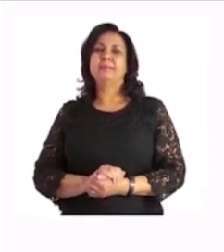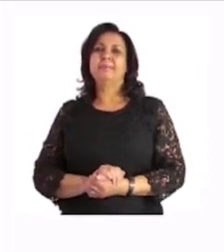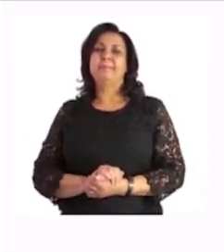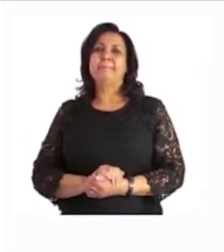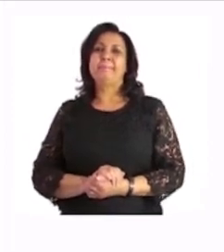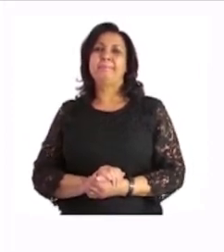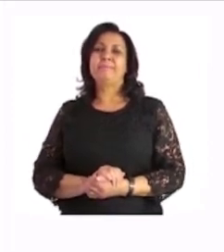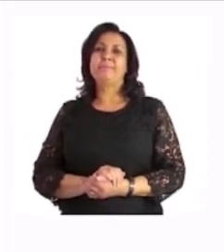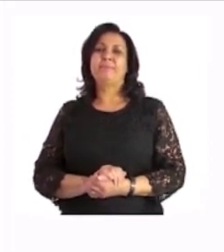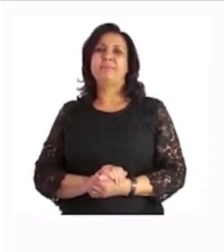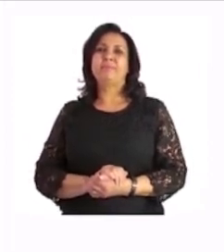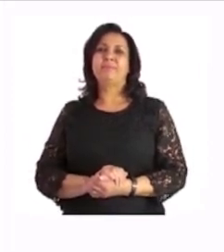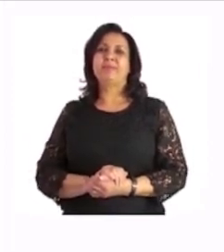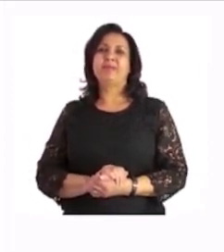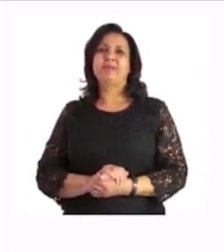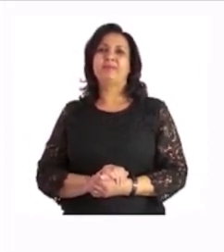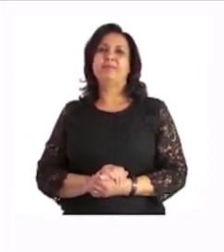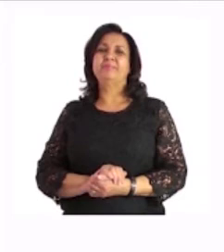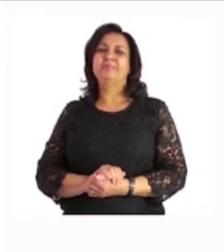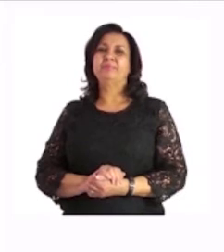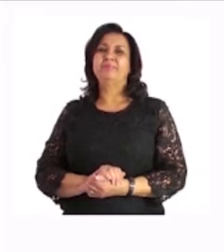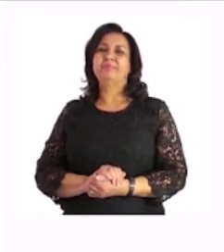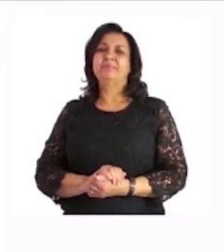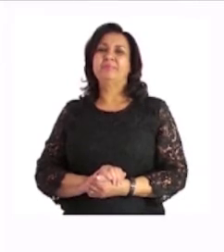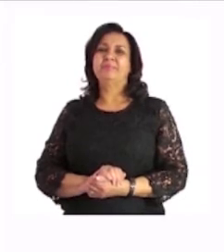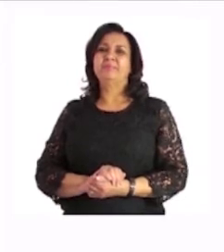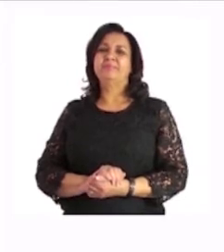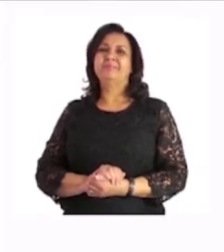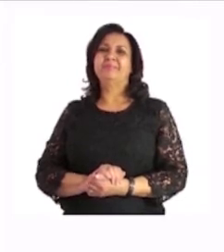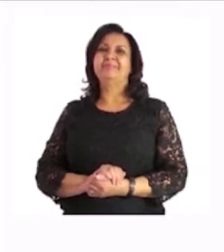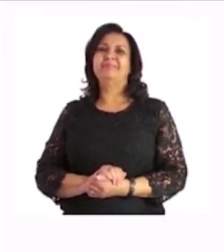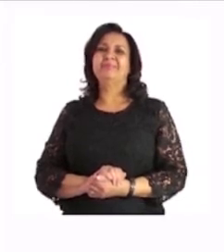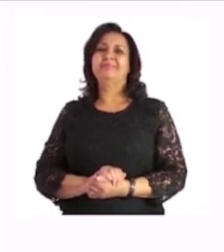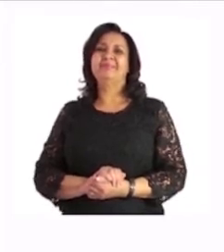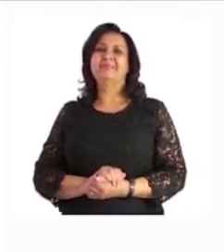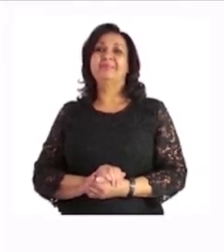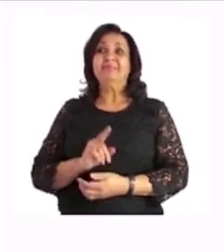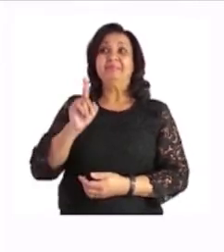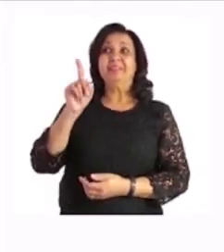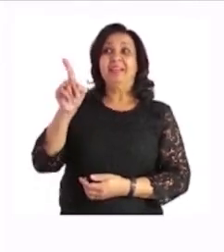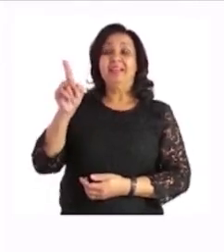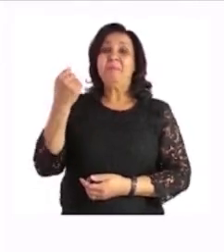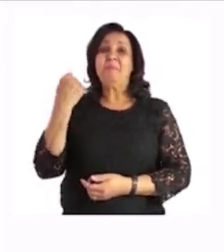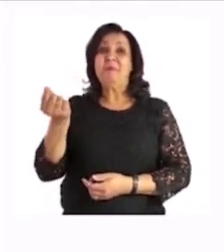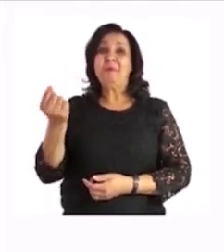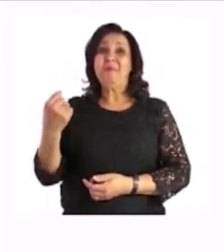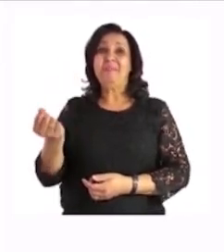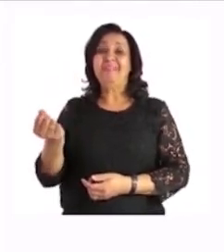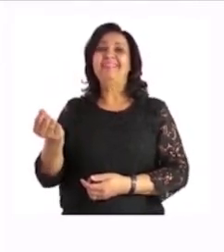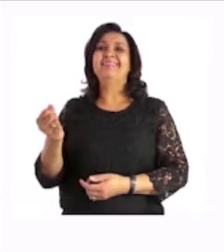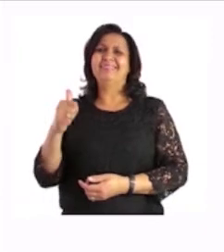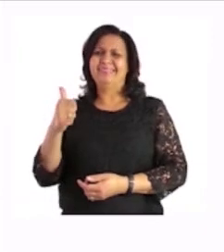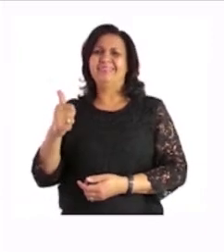And it looks like a ball. You are correct. I can hear somebody saying, that's a ball. You are right. If you are